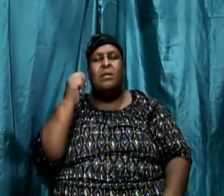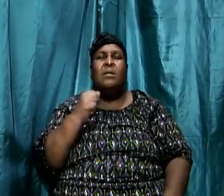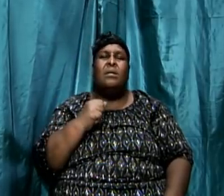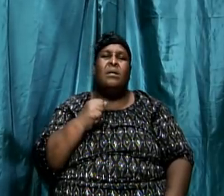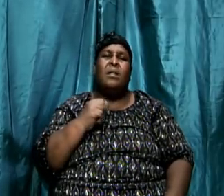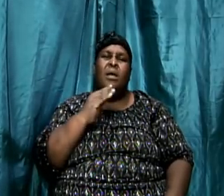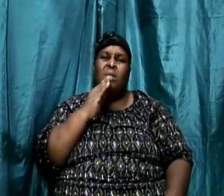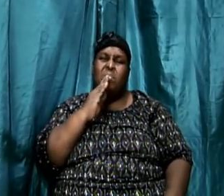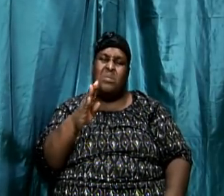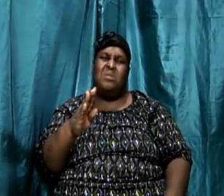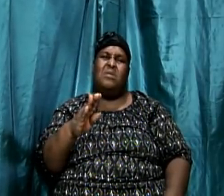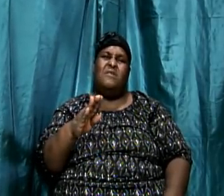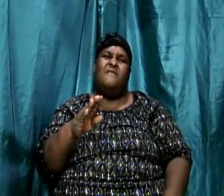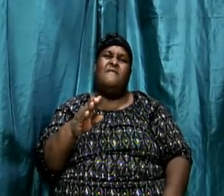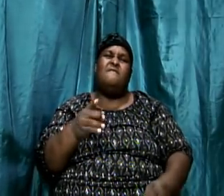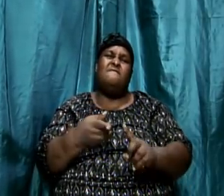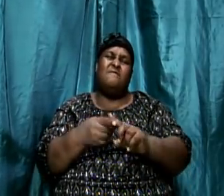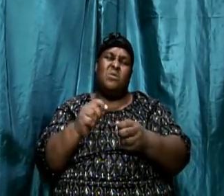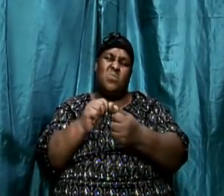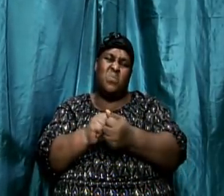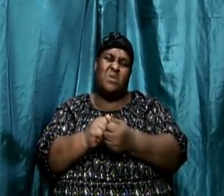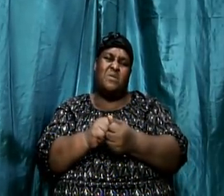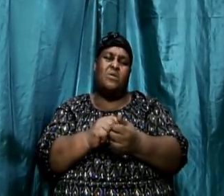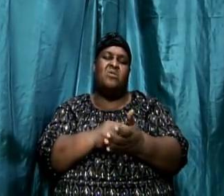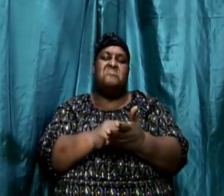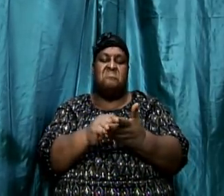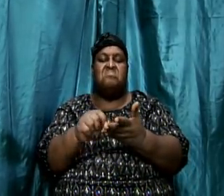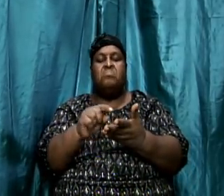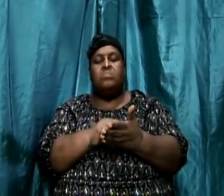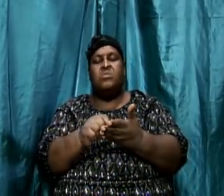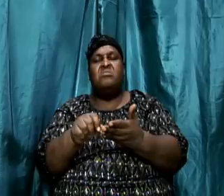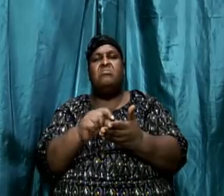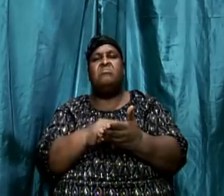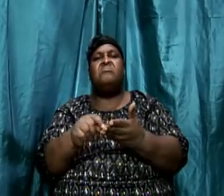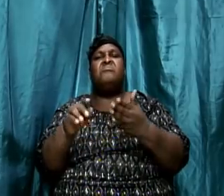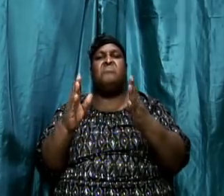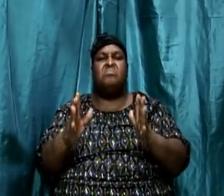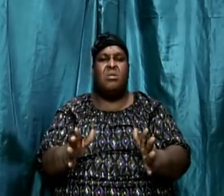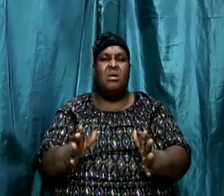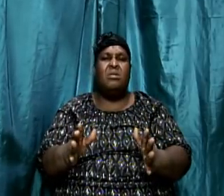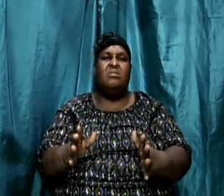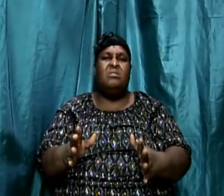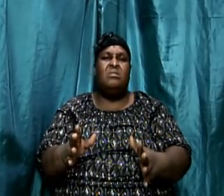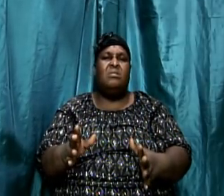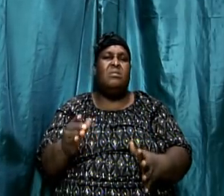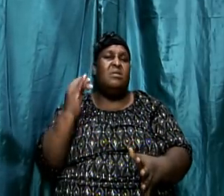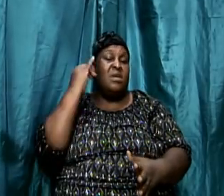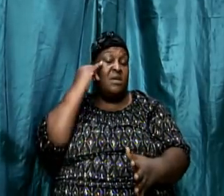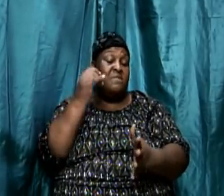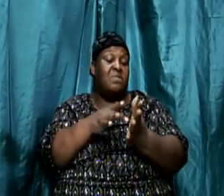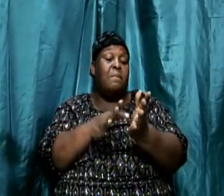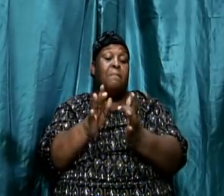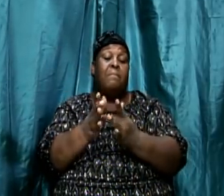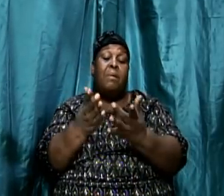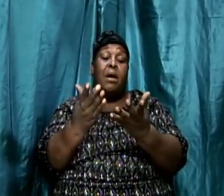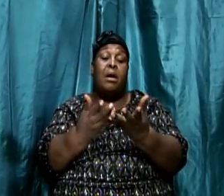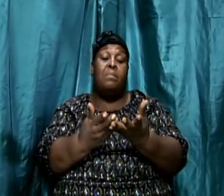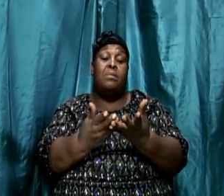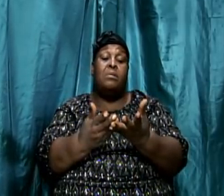author, but I wanted to say more with the writer because the truth of the matter is the Bible was really authored by one person. Bishop Daly